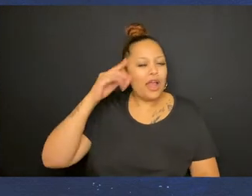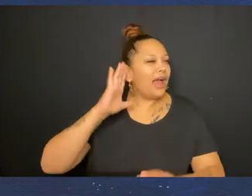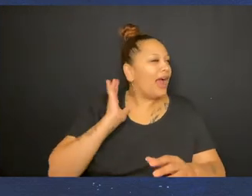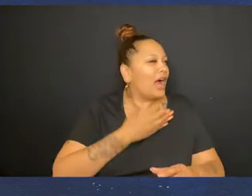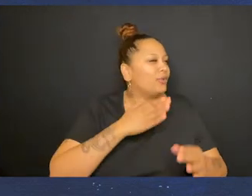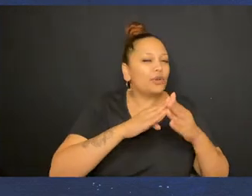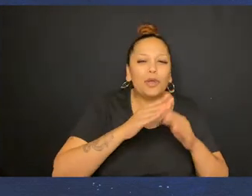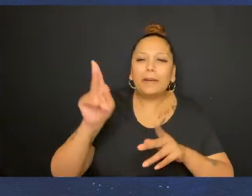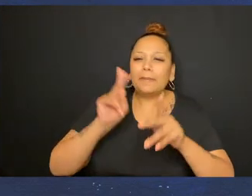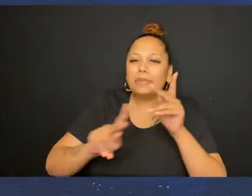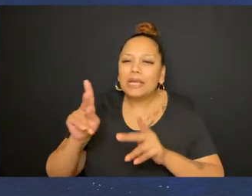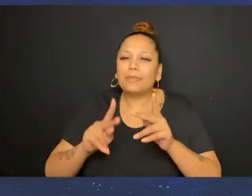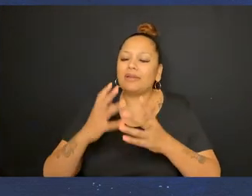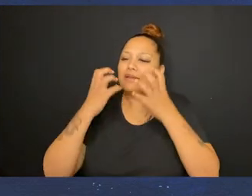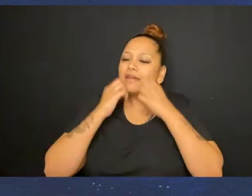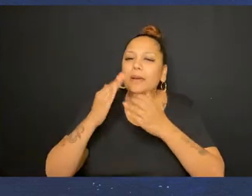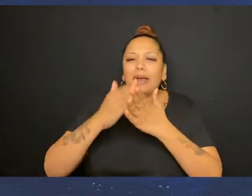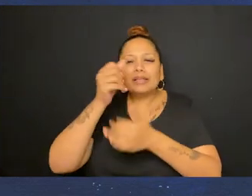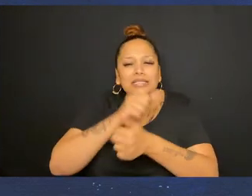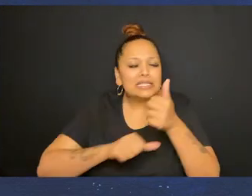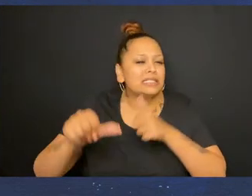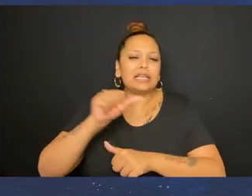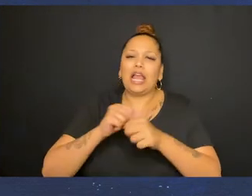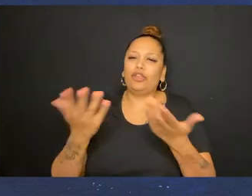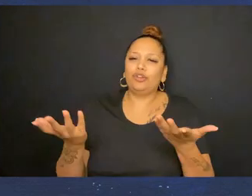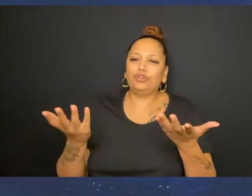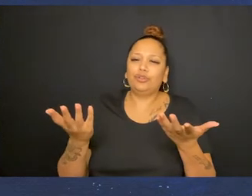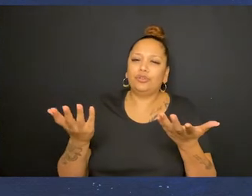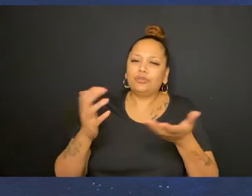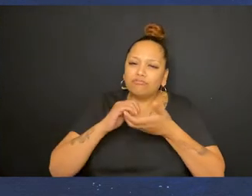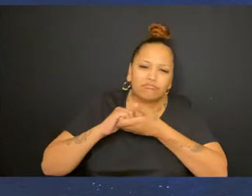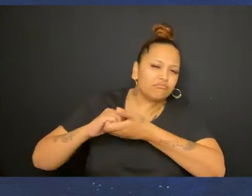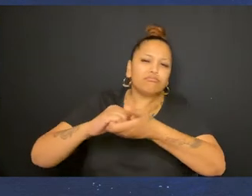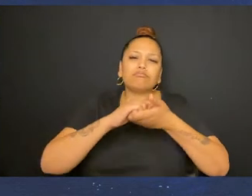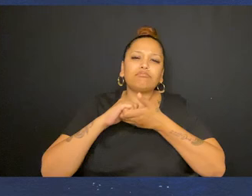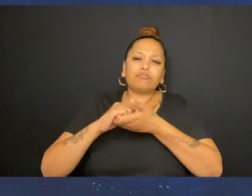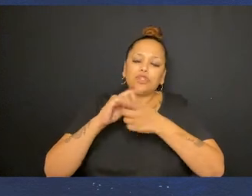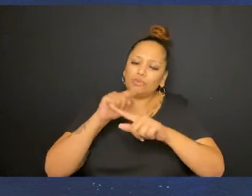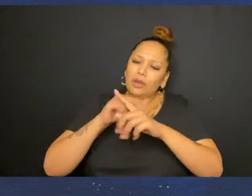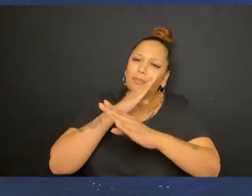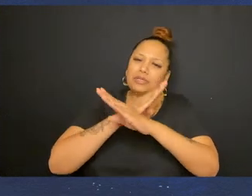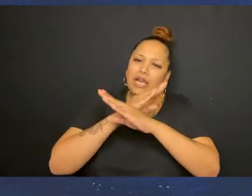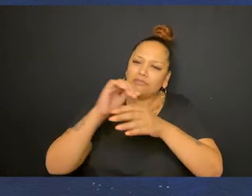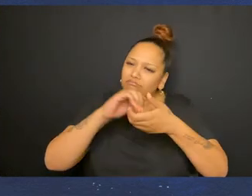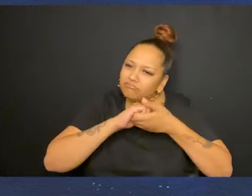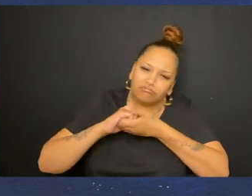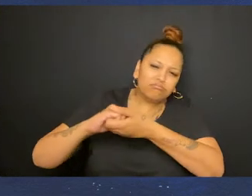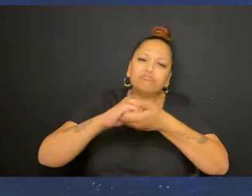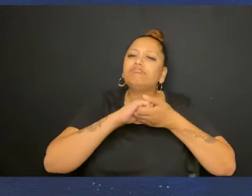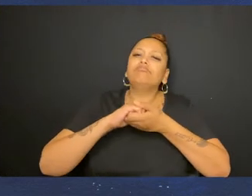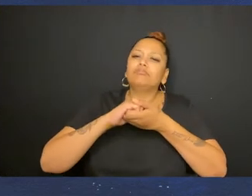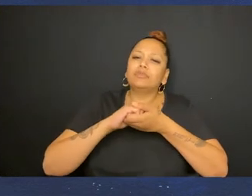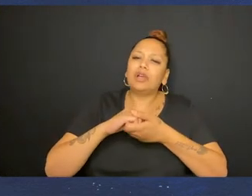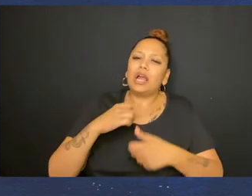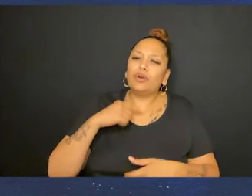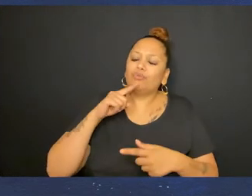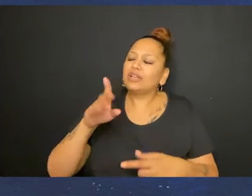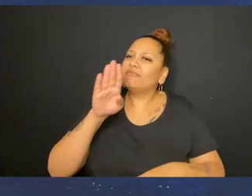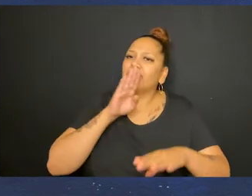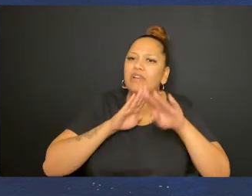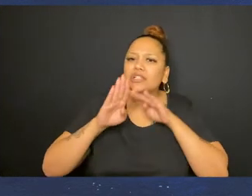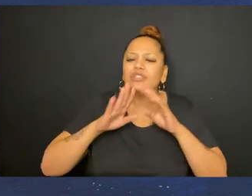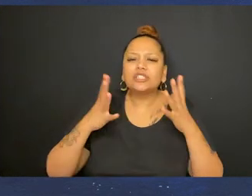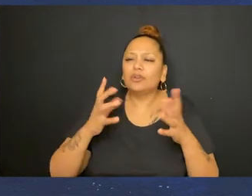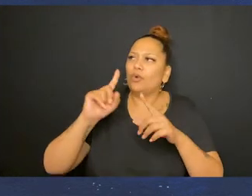thought that our communities and people would care about each other enough to protect each other. I